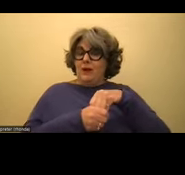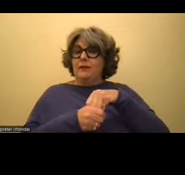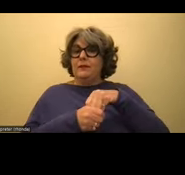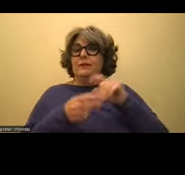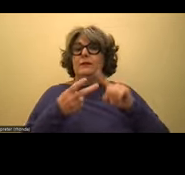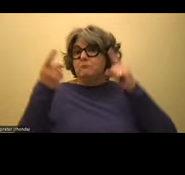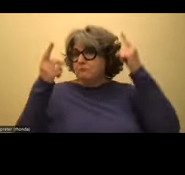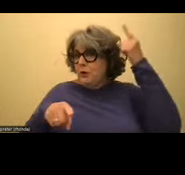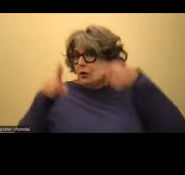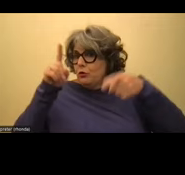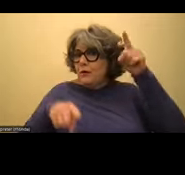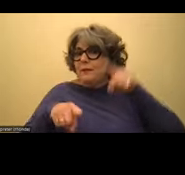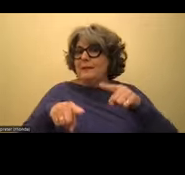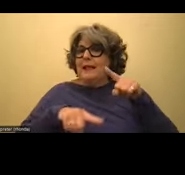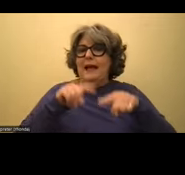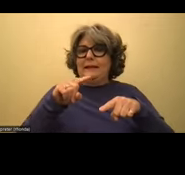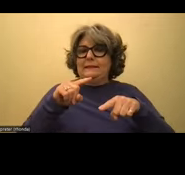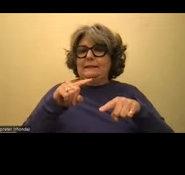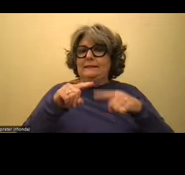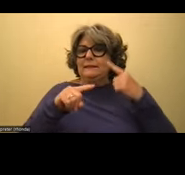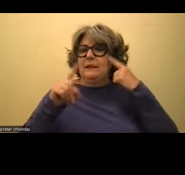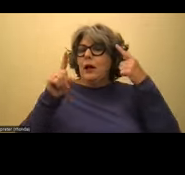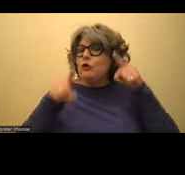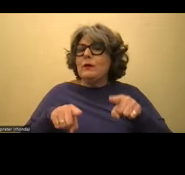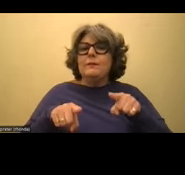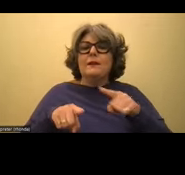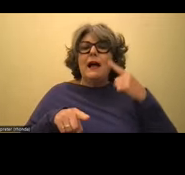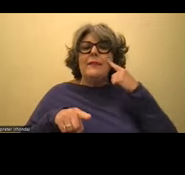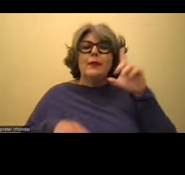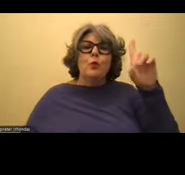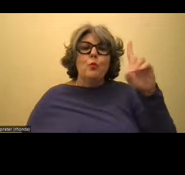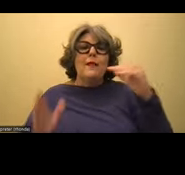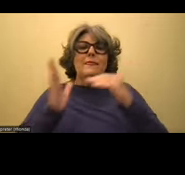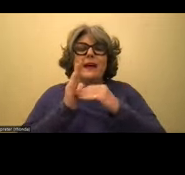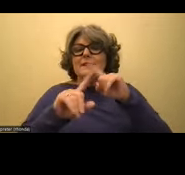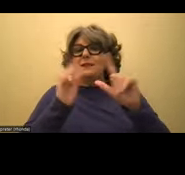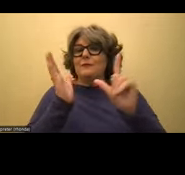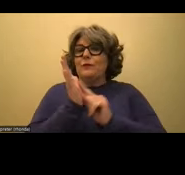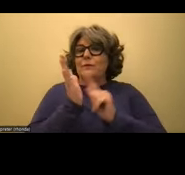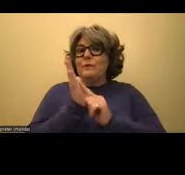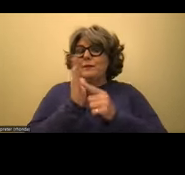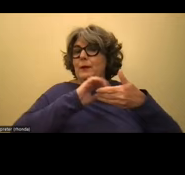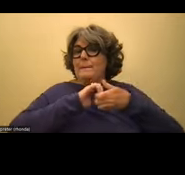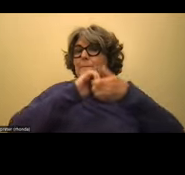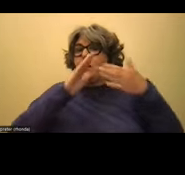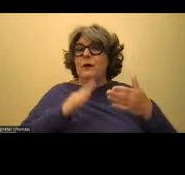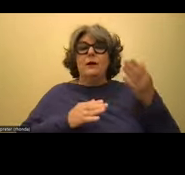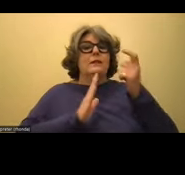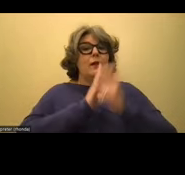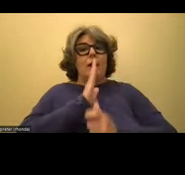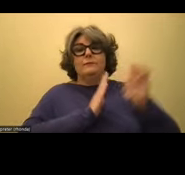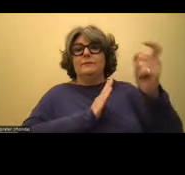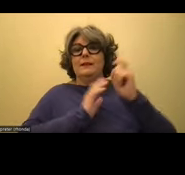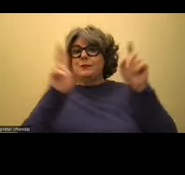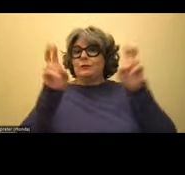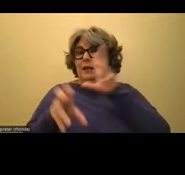have agreements with, and I don't want to undercount it, I know we have agreements with, I think about a thousand different publishing partners who automatically give us their titles to put